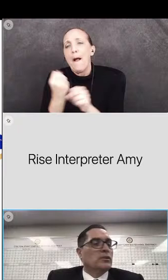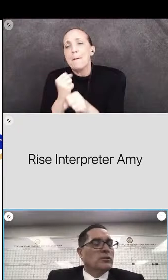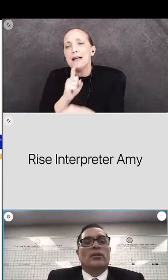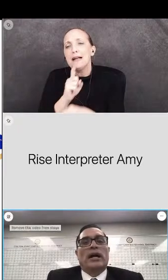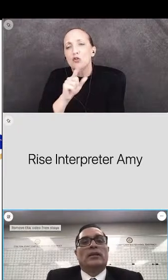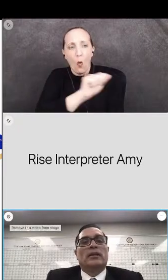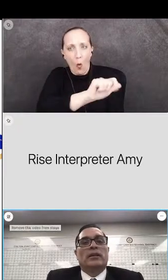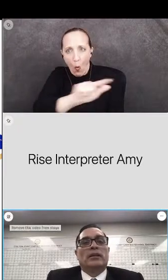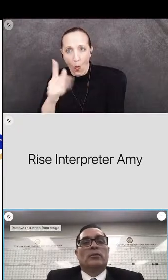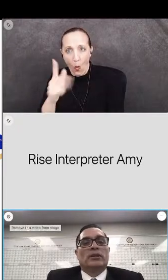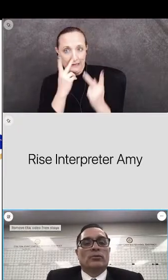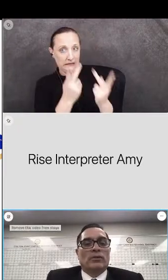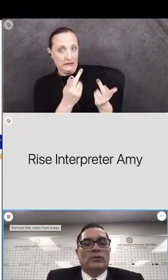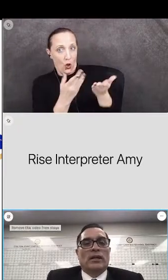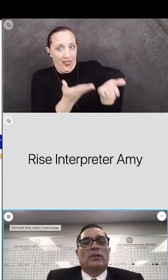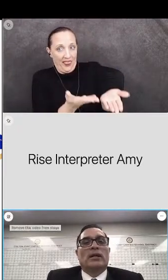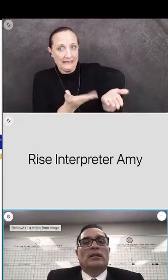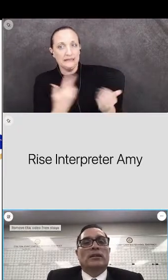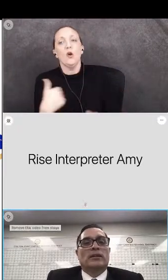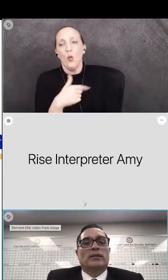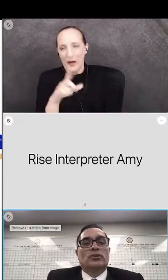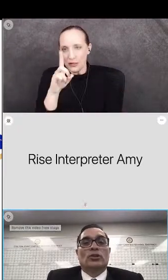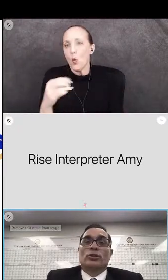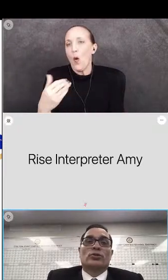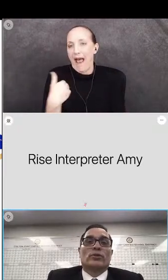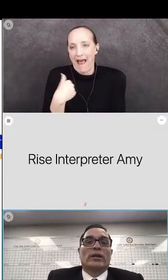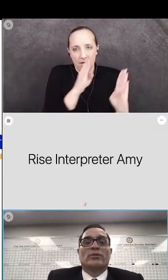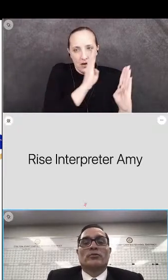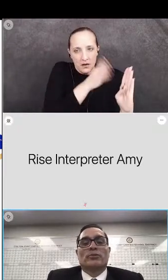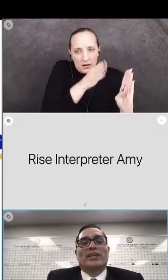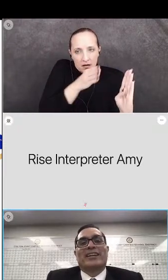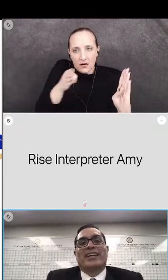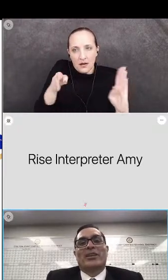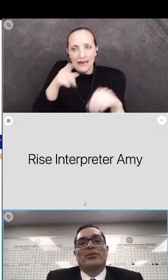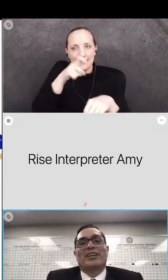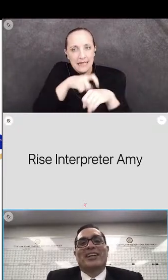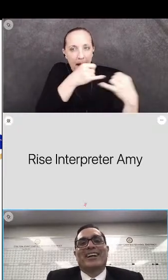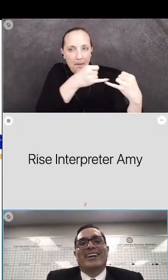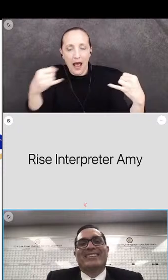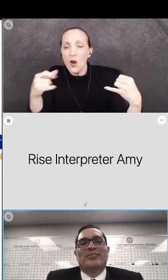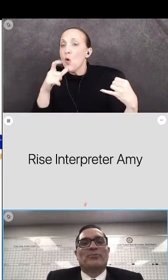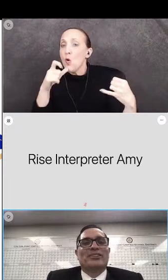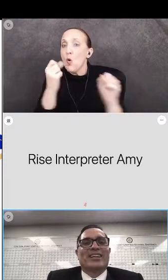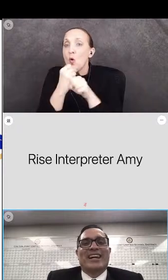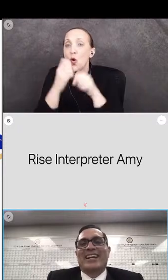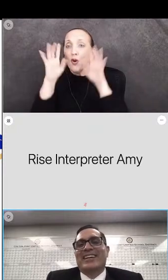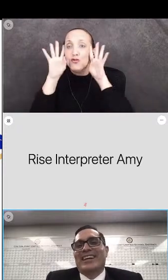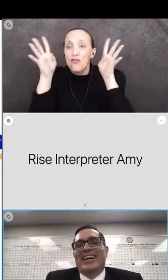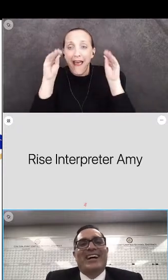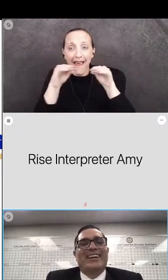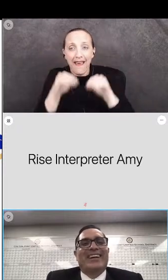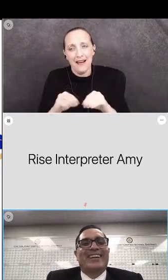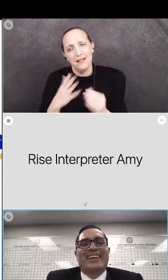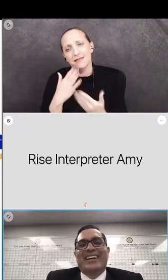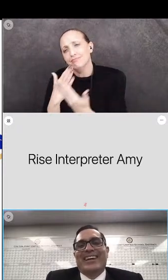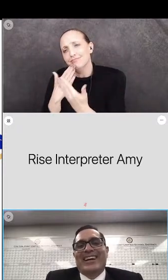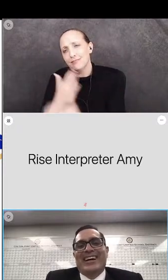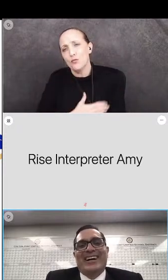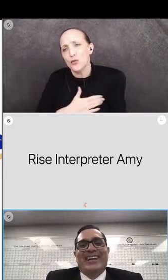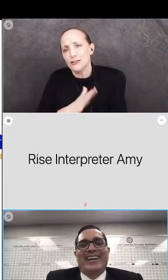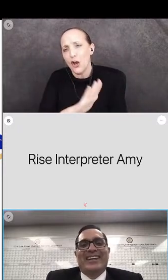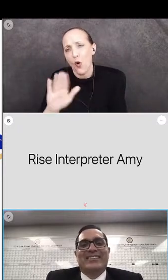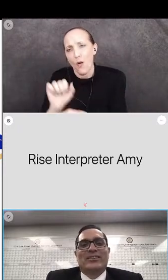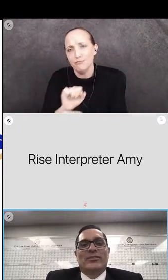everybody saw that that we do have a timeline and it looks great whoever put that together so appreciate that uh katie